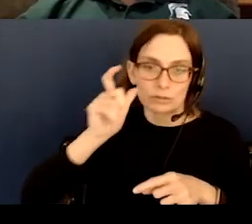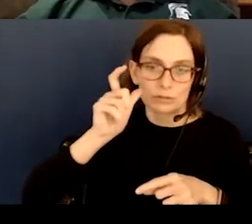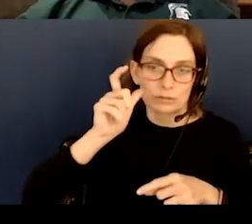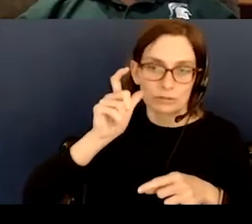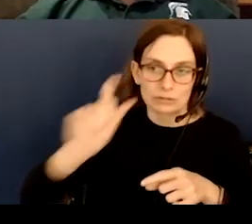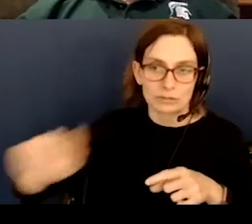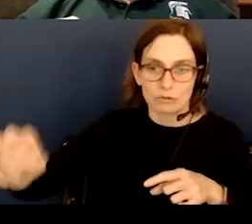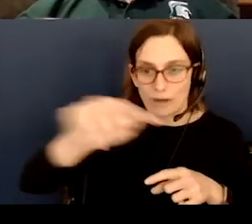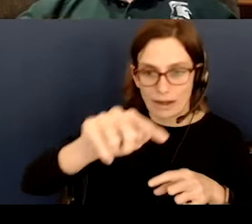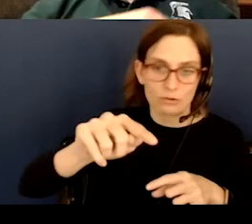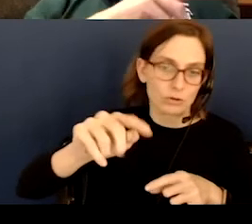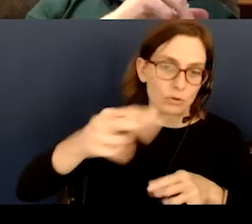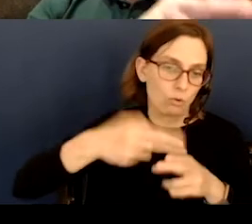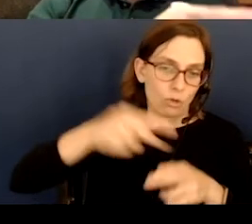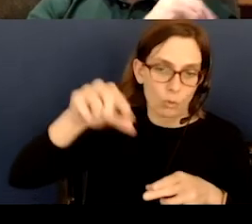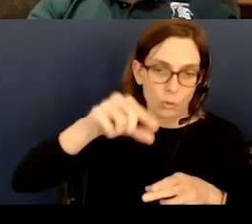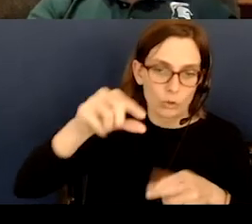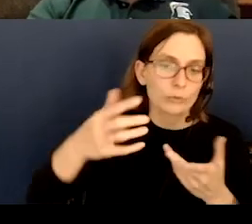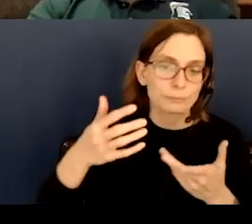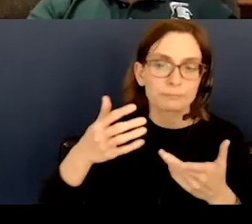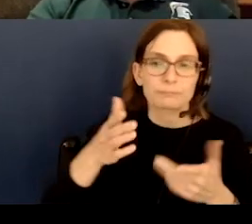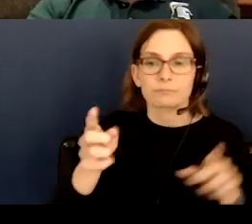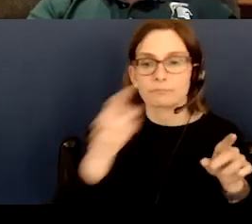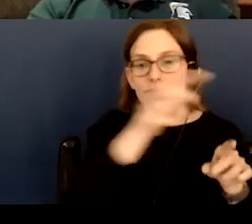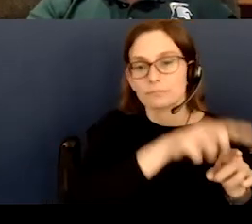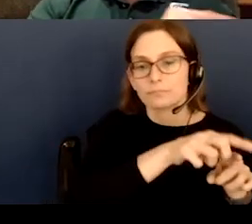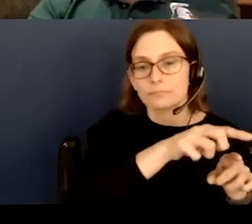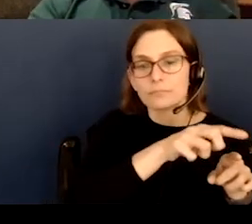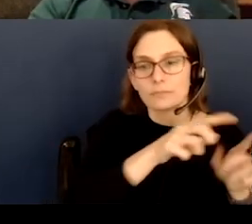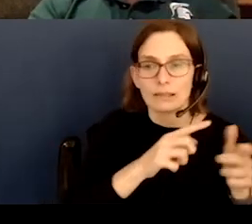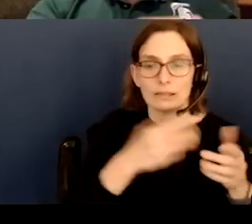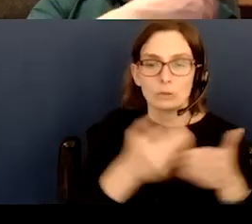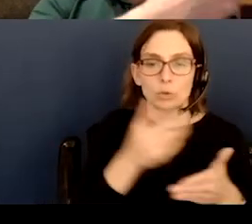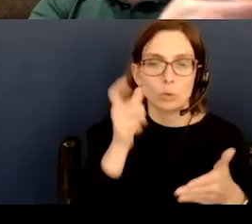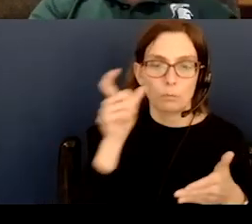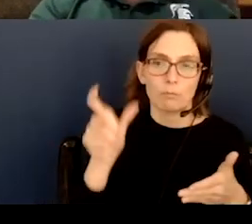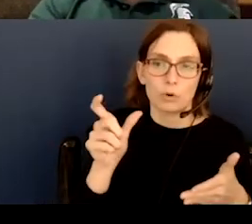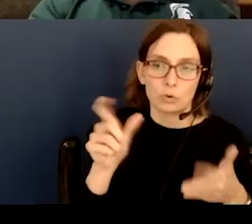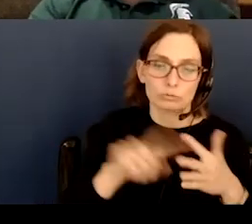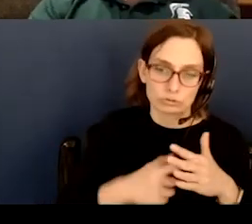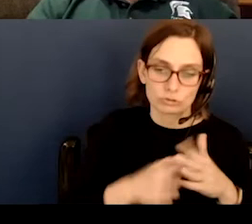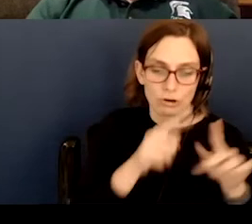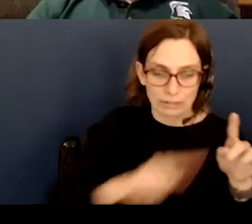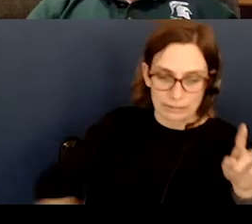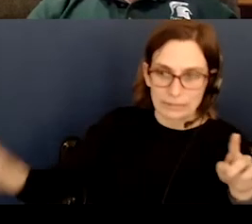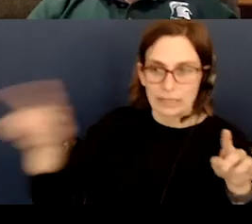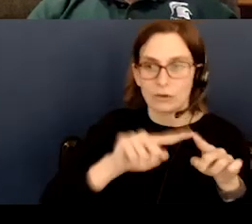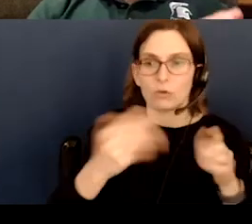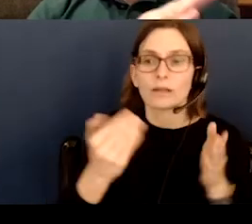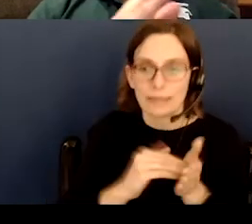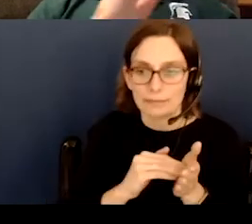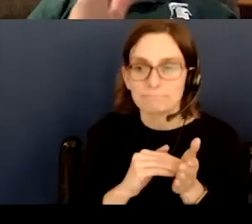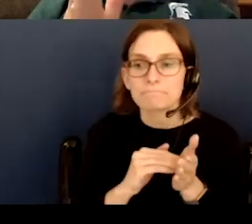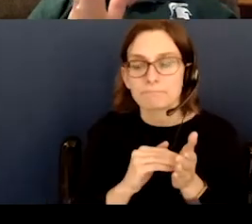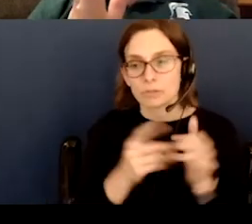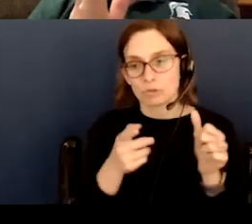quarters, and then the new moon is starting to cycle over again. So you have the